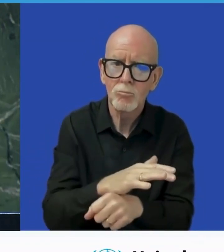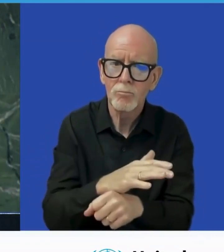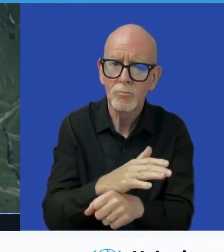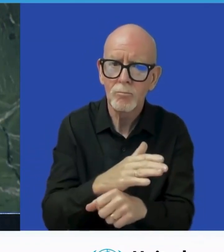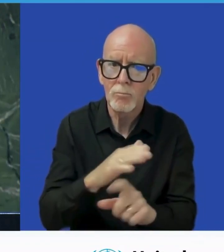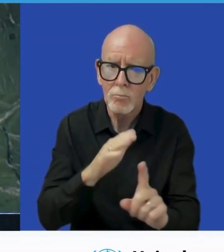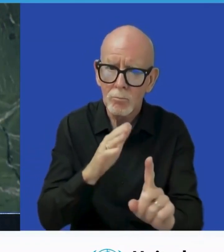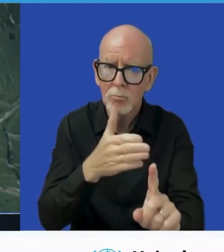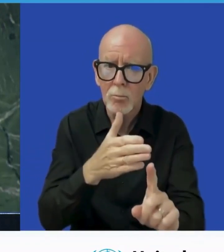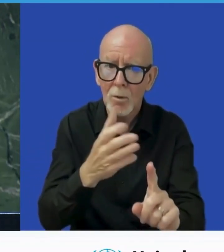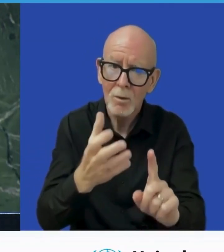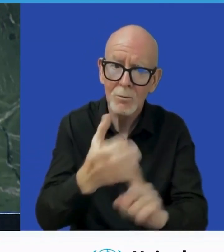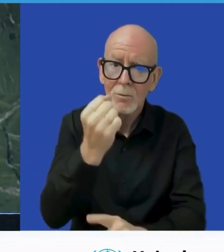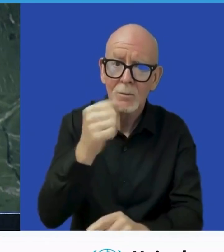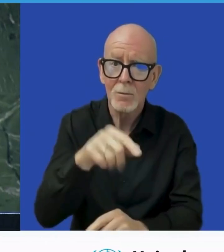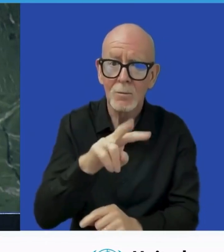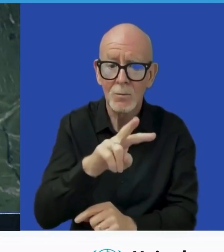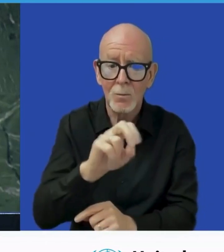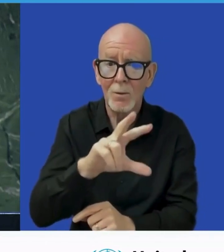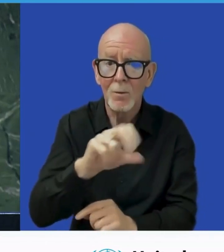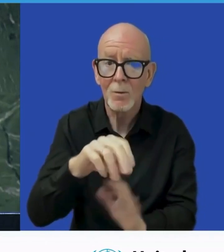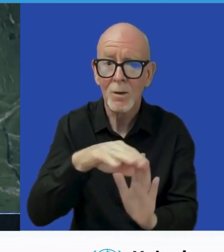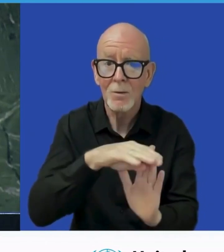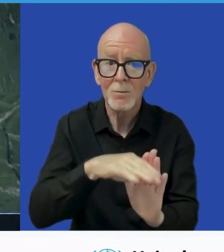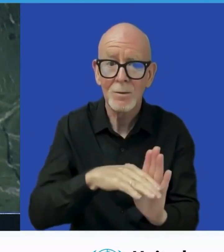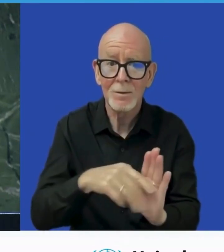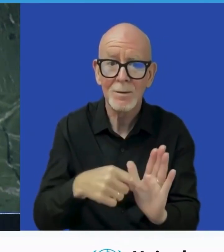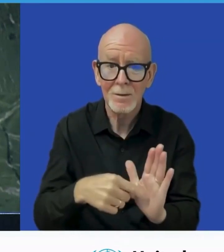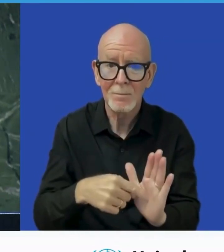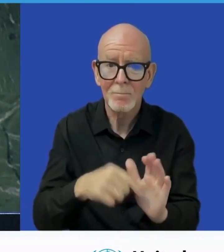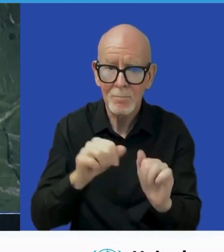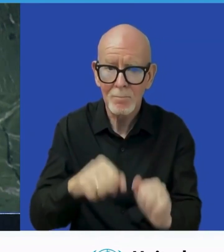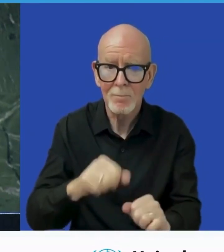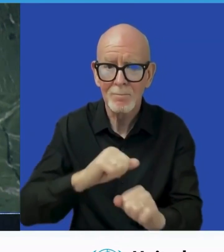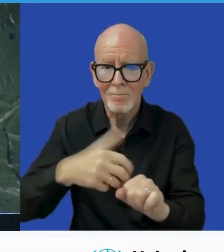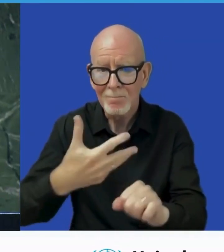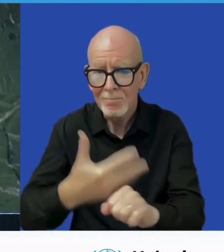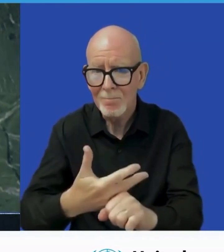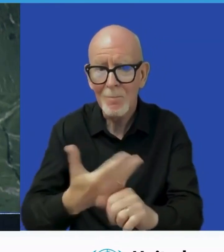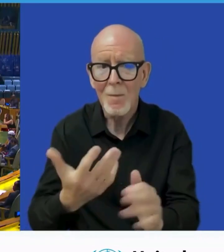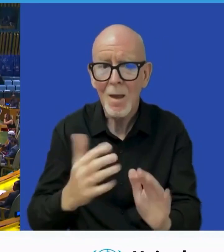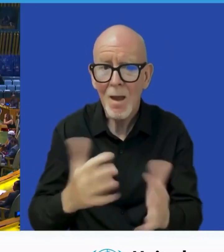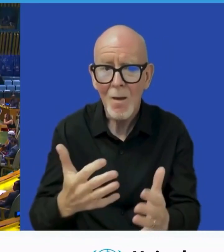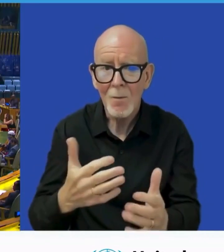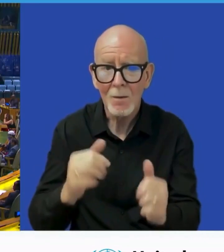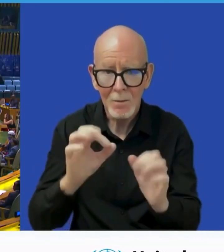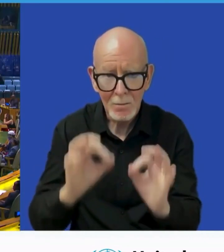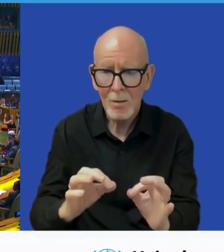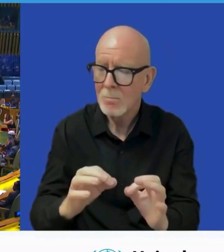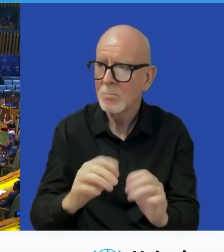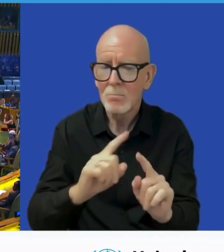with a transformative social and inclusive perspective. I thank you.